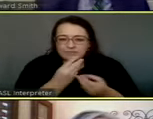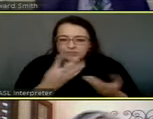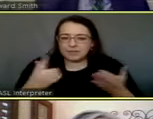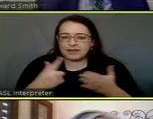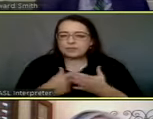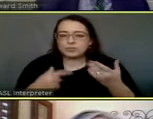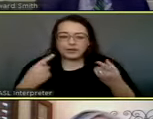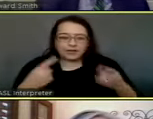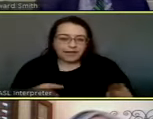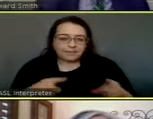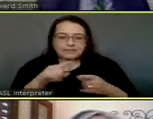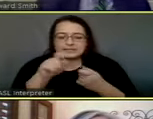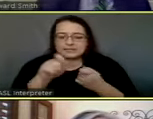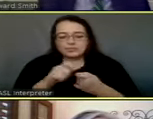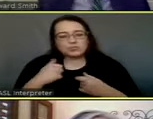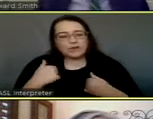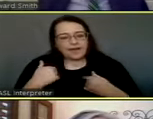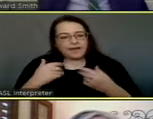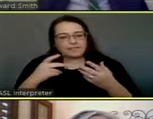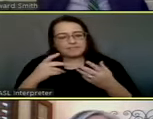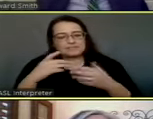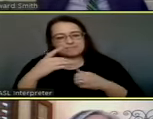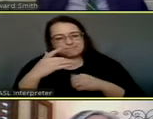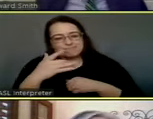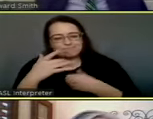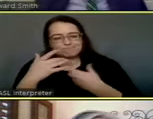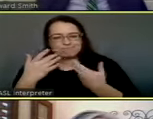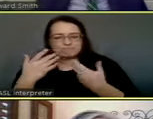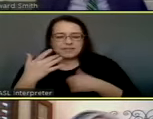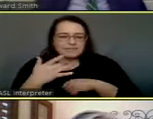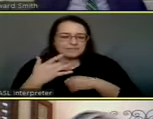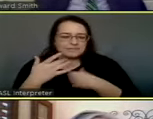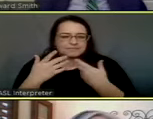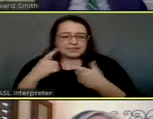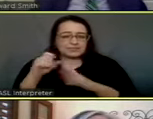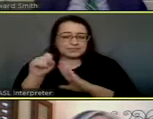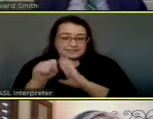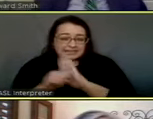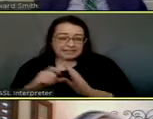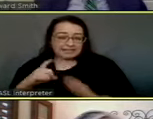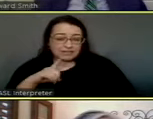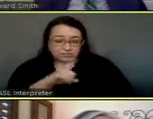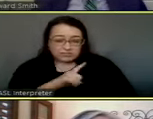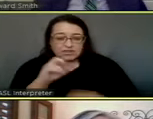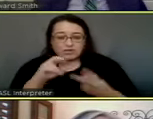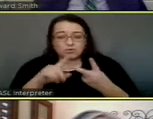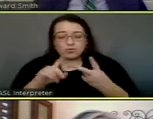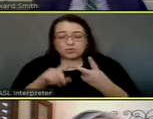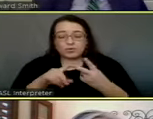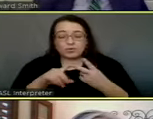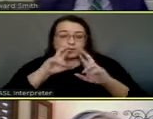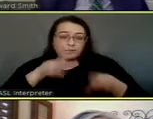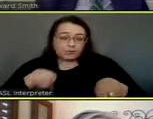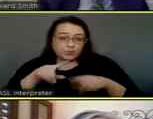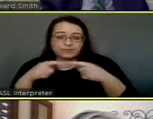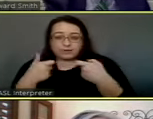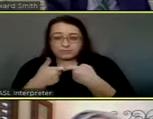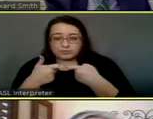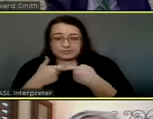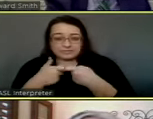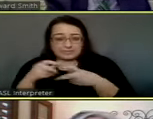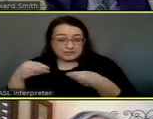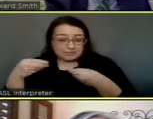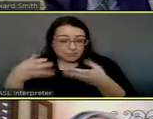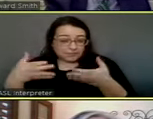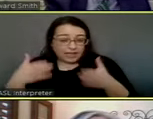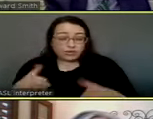to hold a spot for getting information back from our state legislators or reports from our utility providers